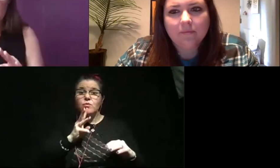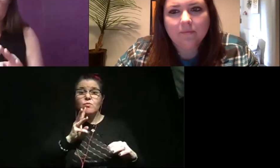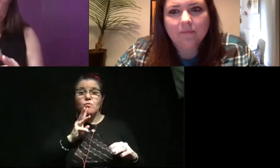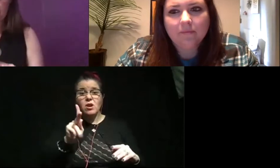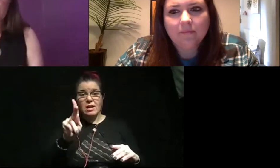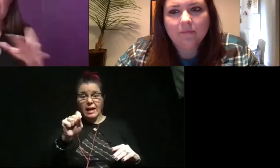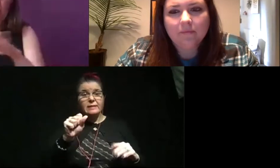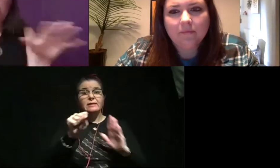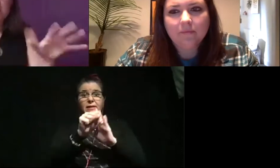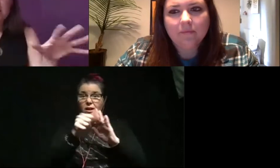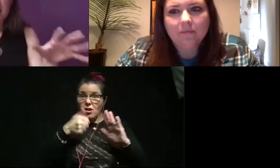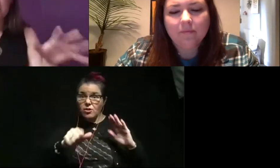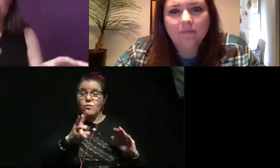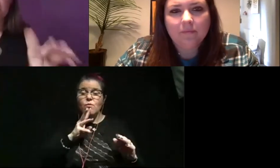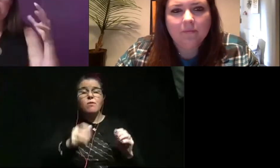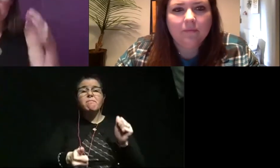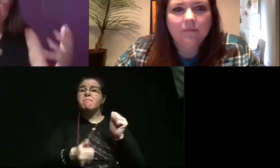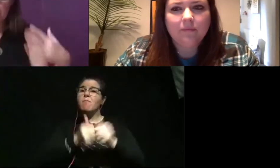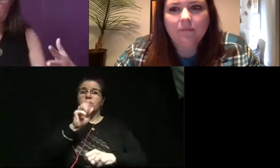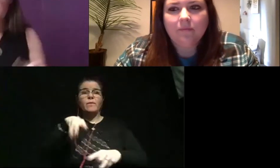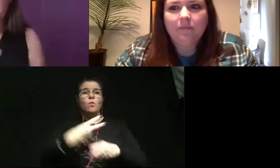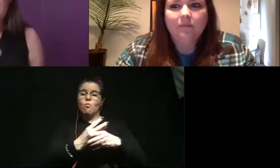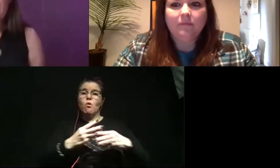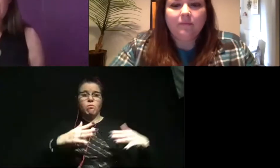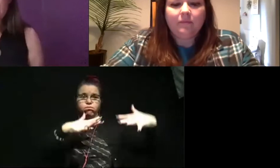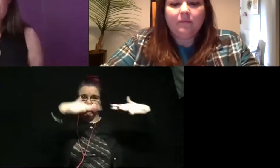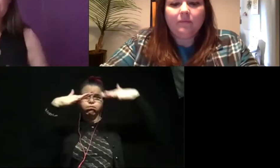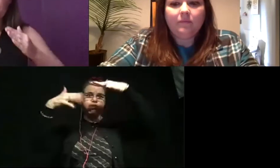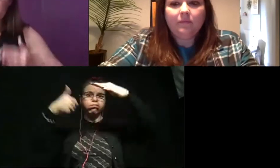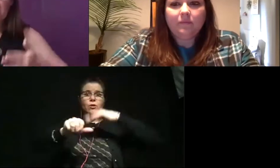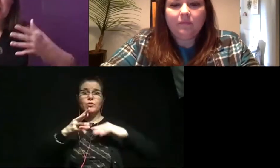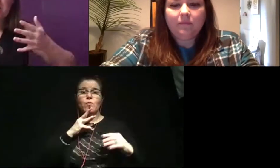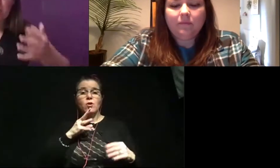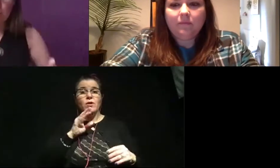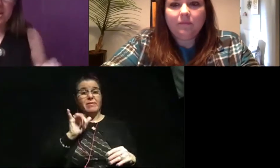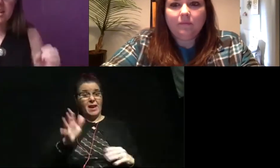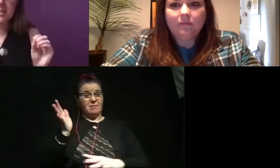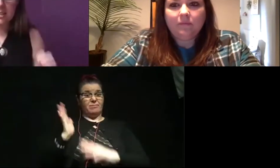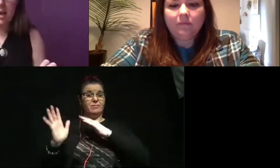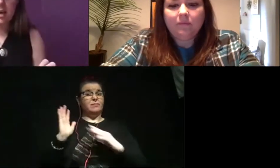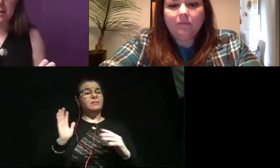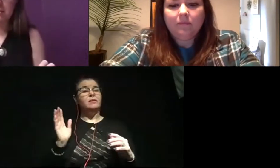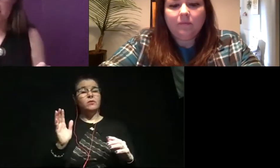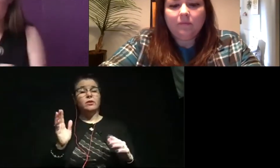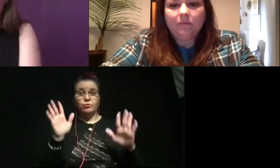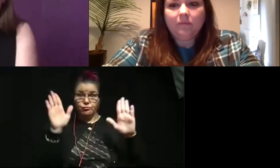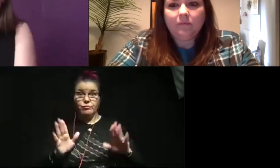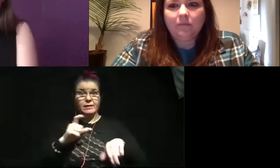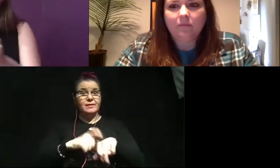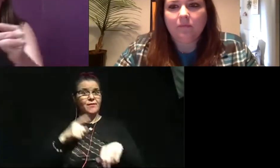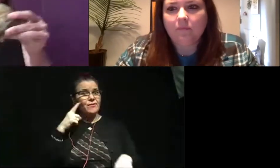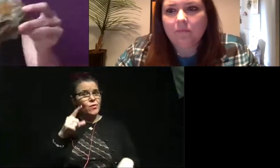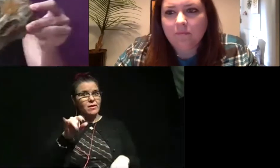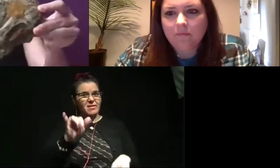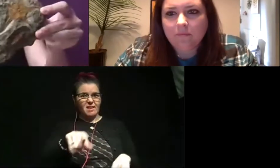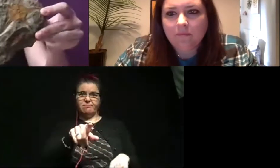was underwater. Almost the entire world was underwater. And that was a really great time for things